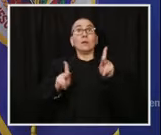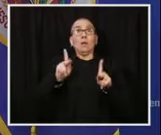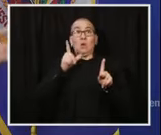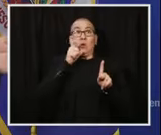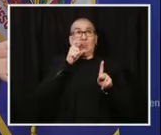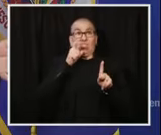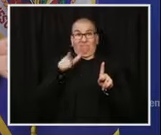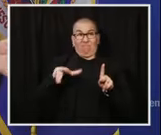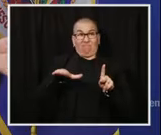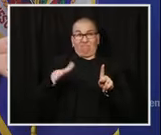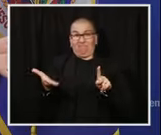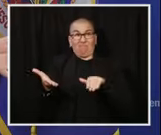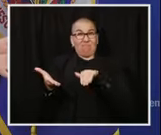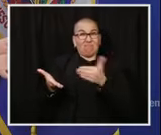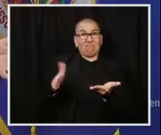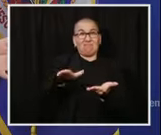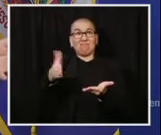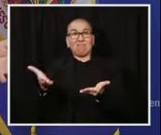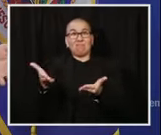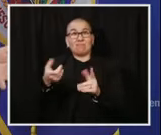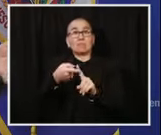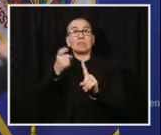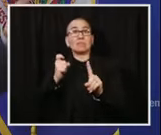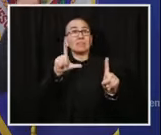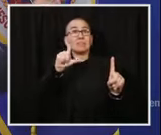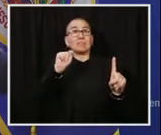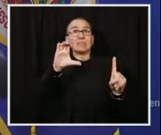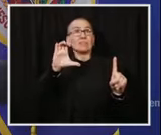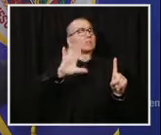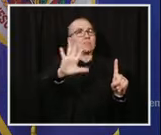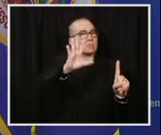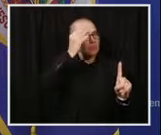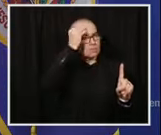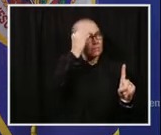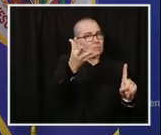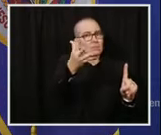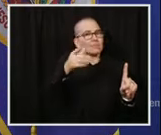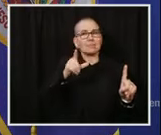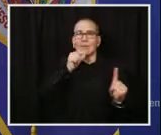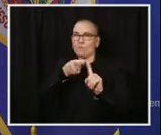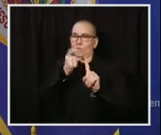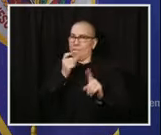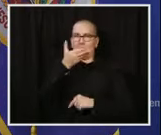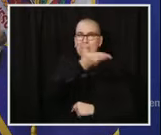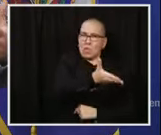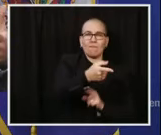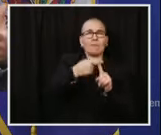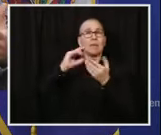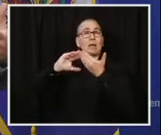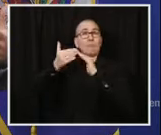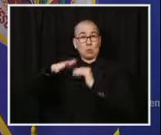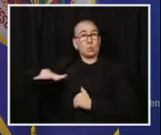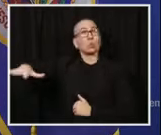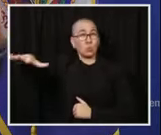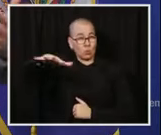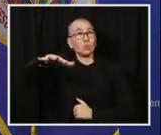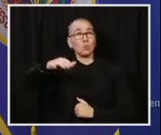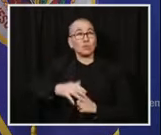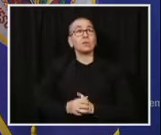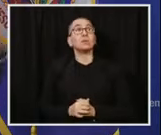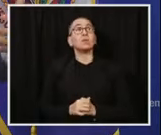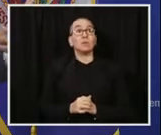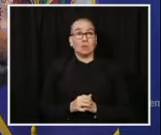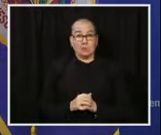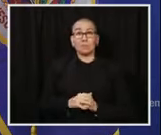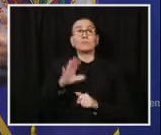And they stop on the way home and pick up their children from daycare. It's those places that if you're not